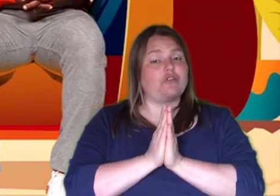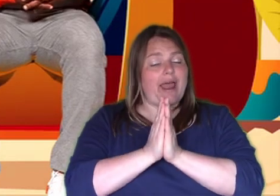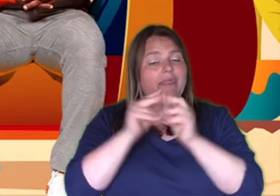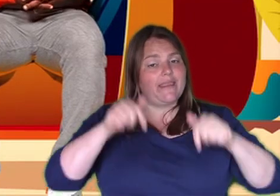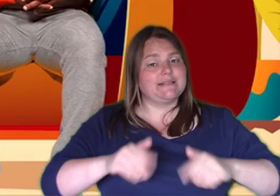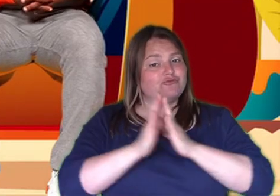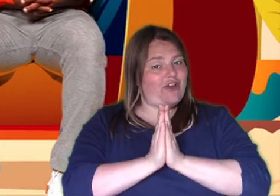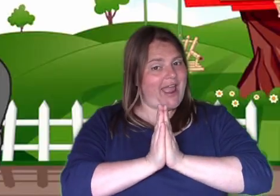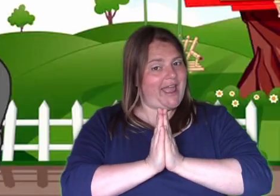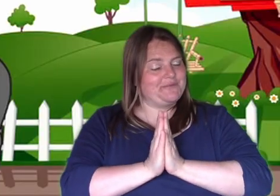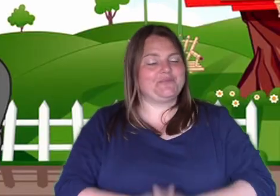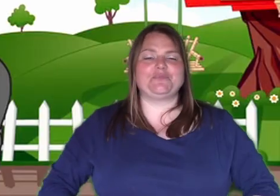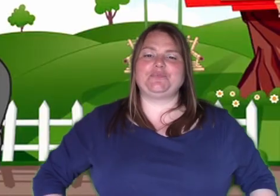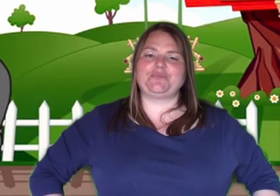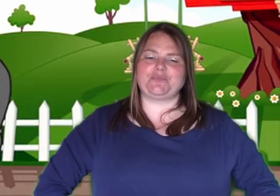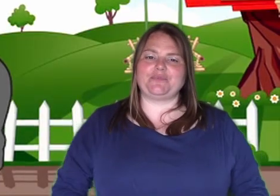say it together now?